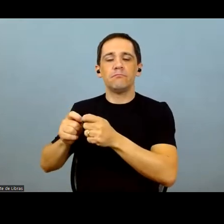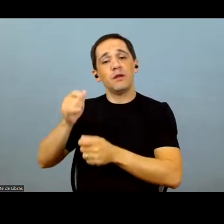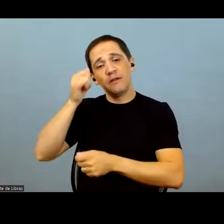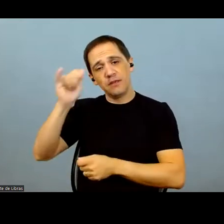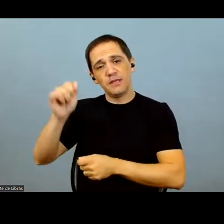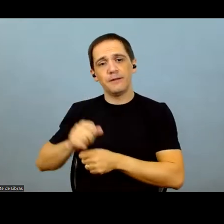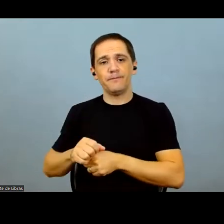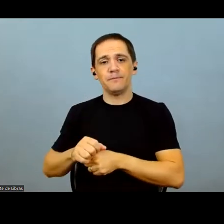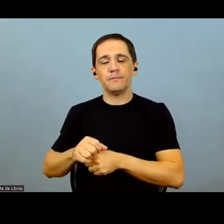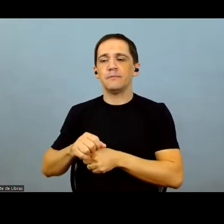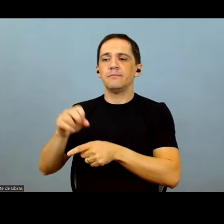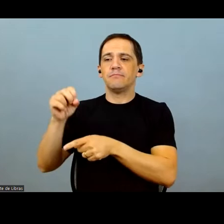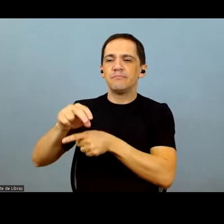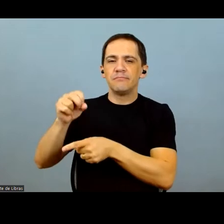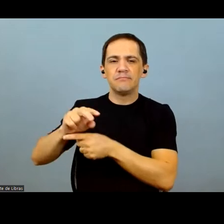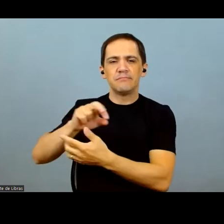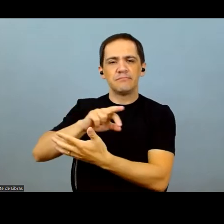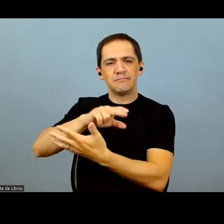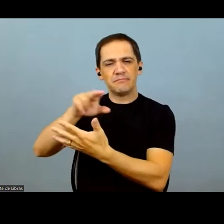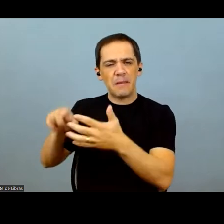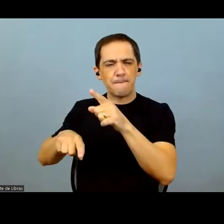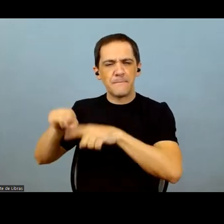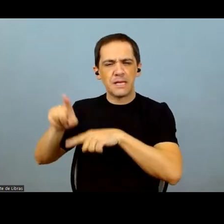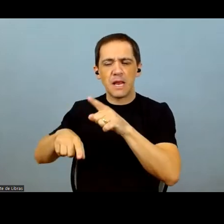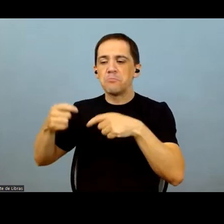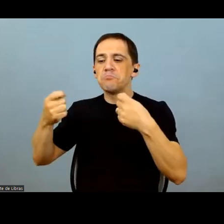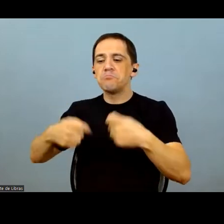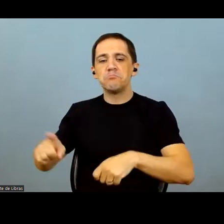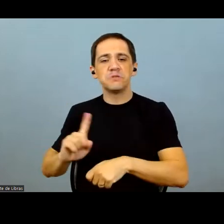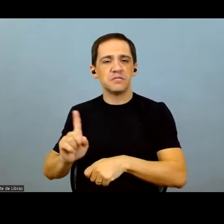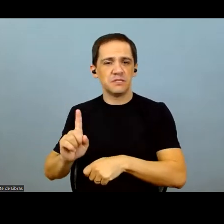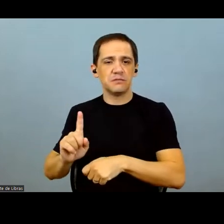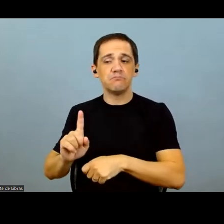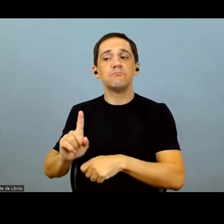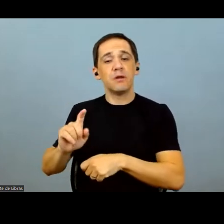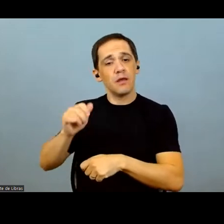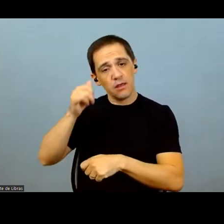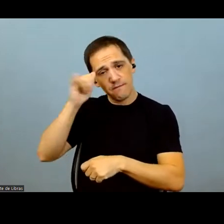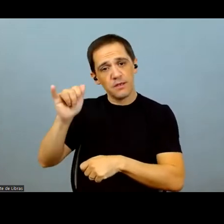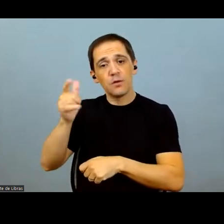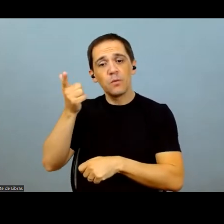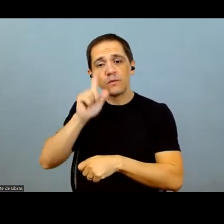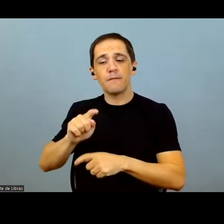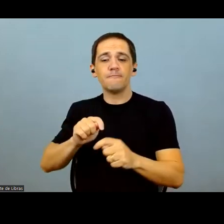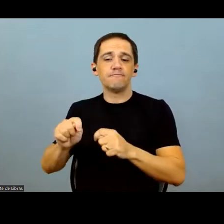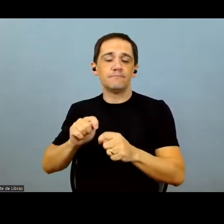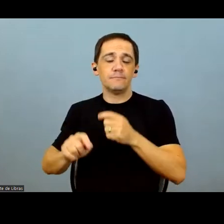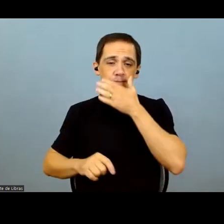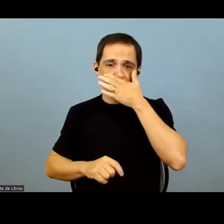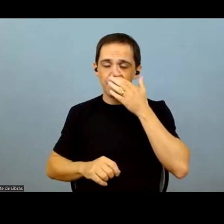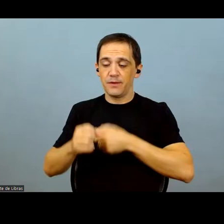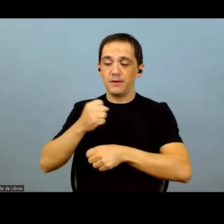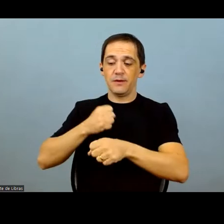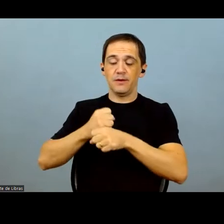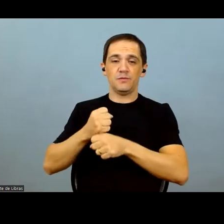reduction of costs because we're not applying fungicide and other products. I remember that there was one